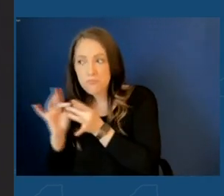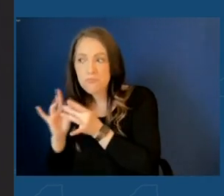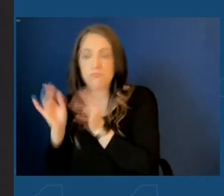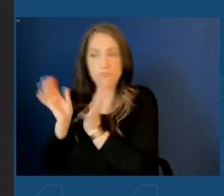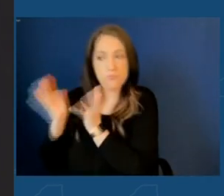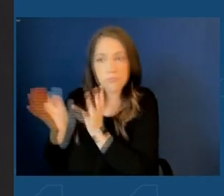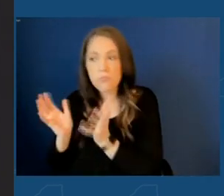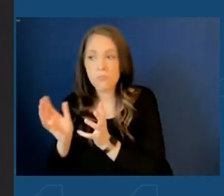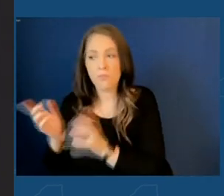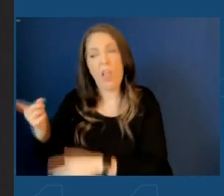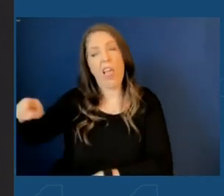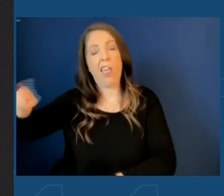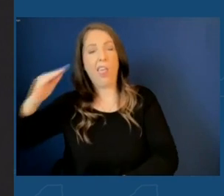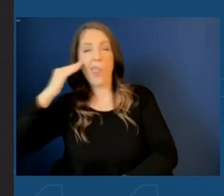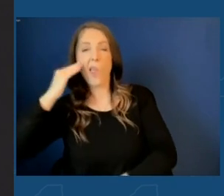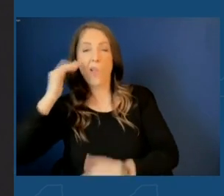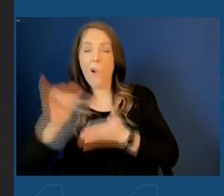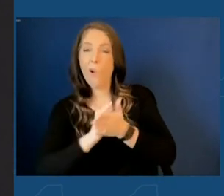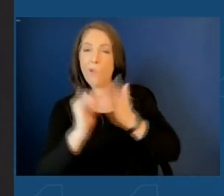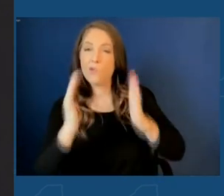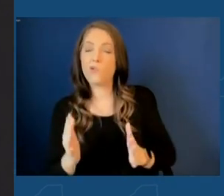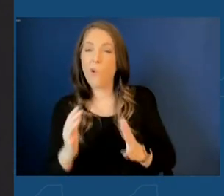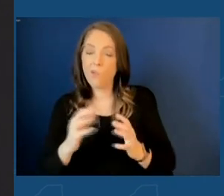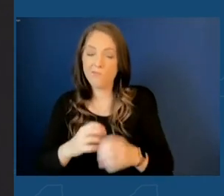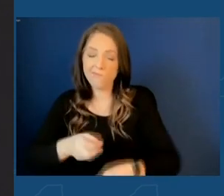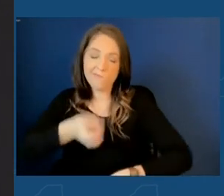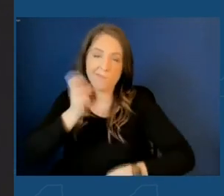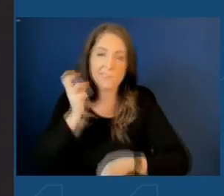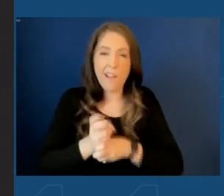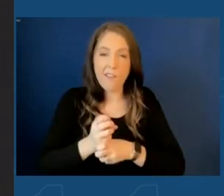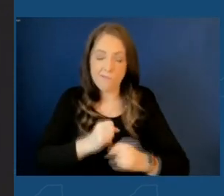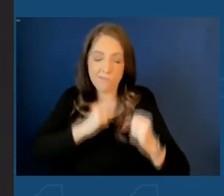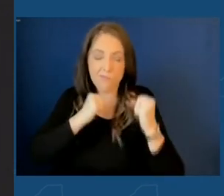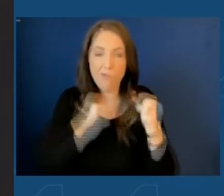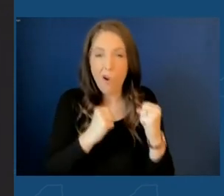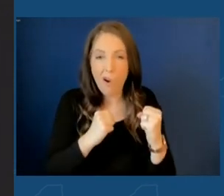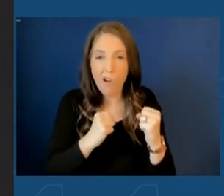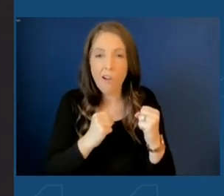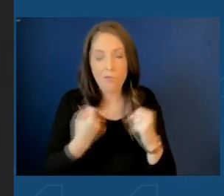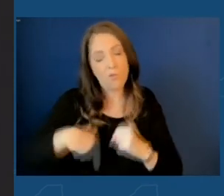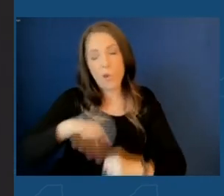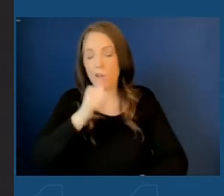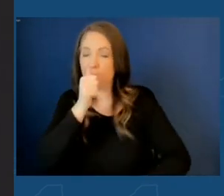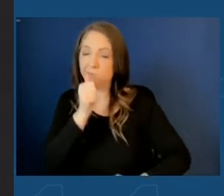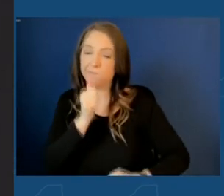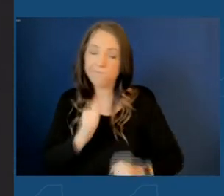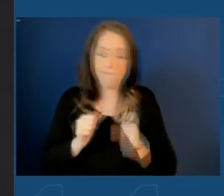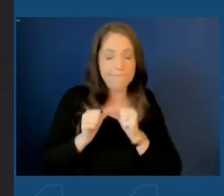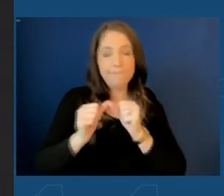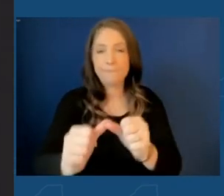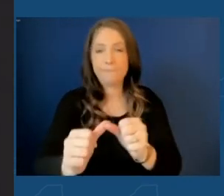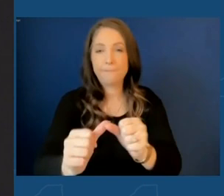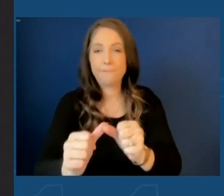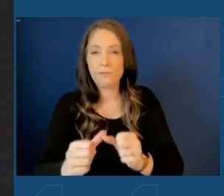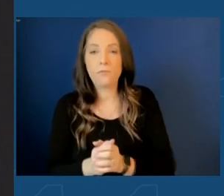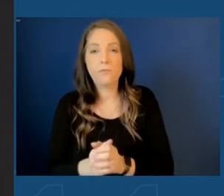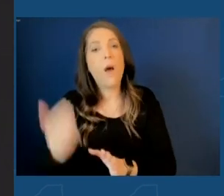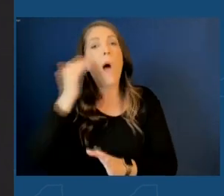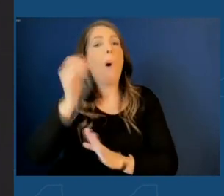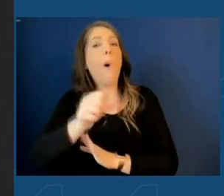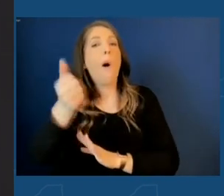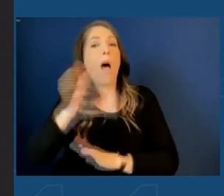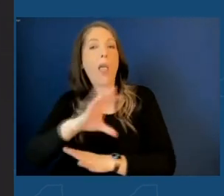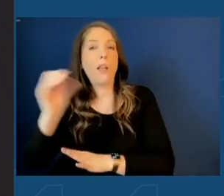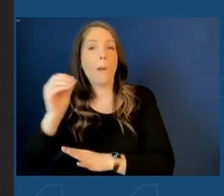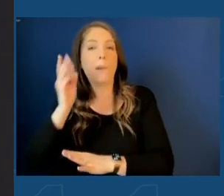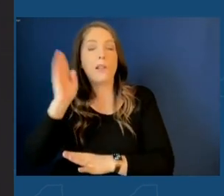they know that New Yorkers have that tough spirit. Through the toughest times, we always prevail. And I also know that other companies will see this as a